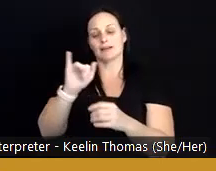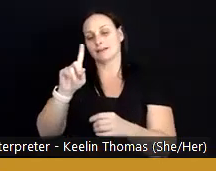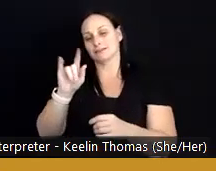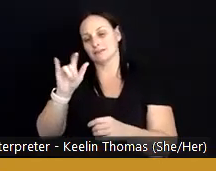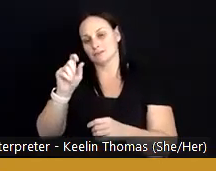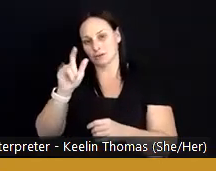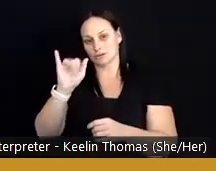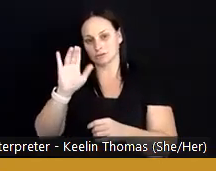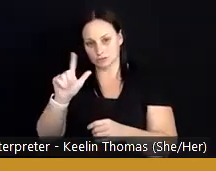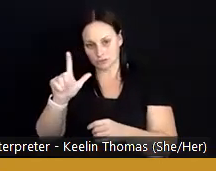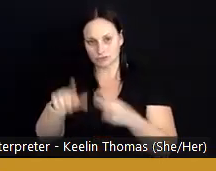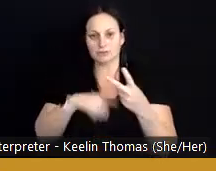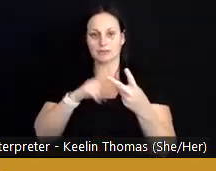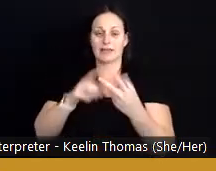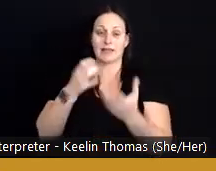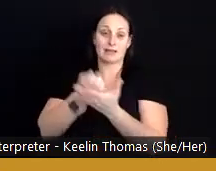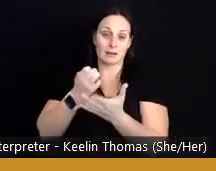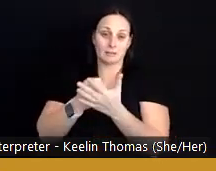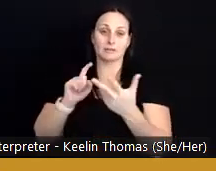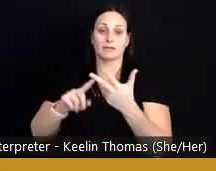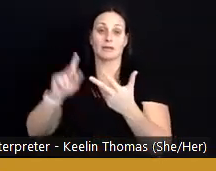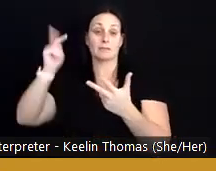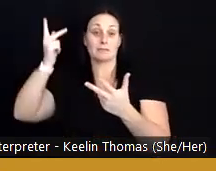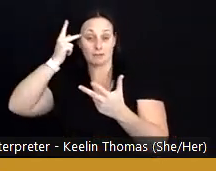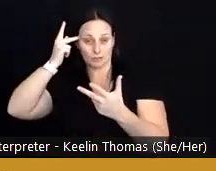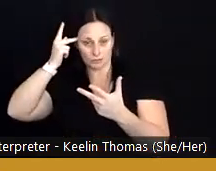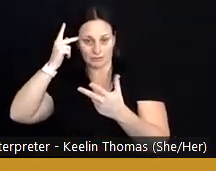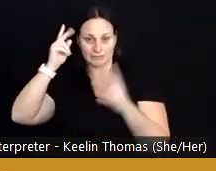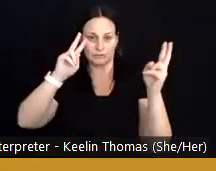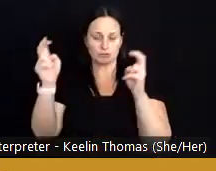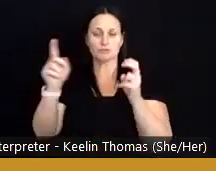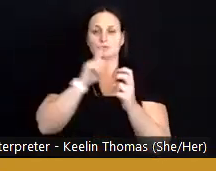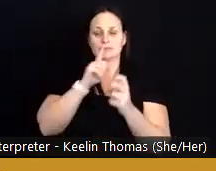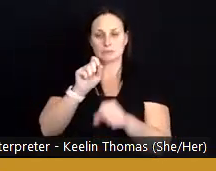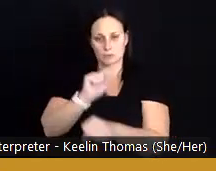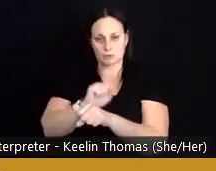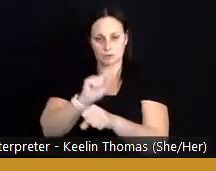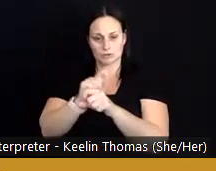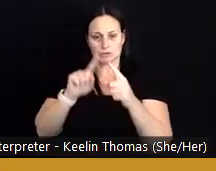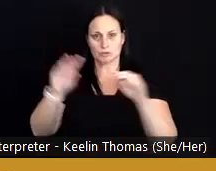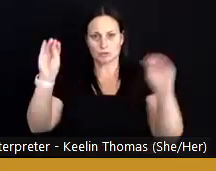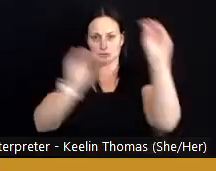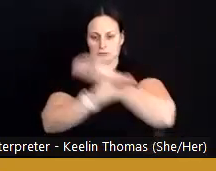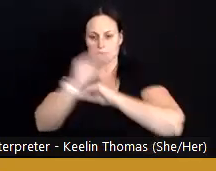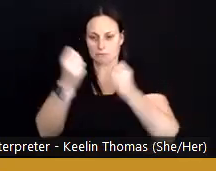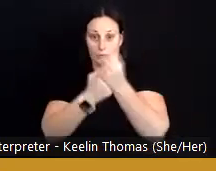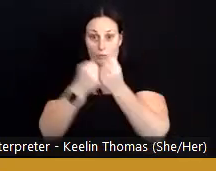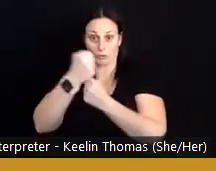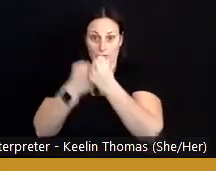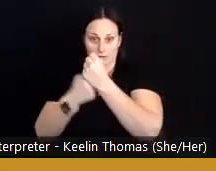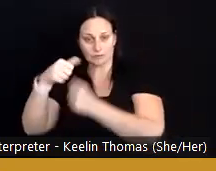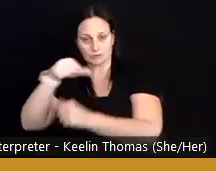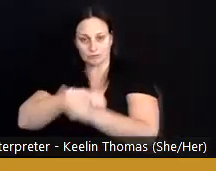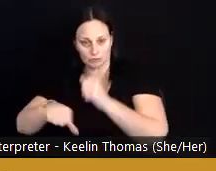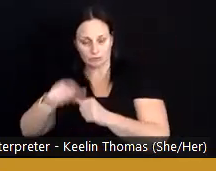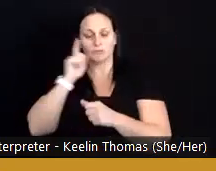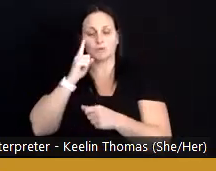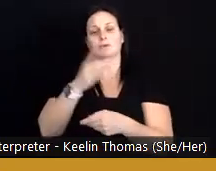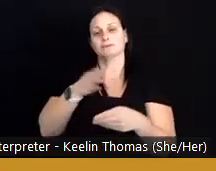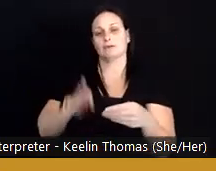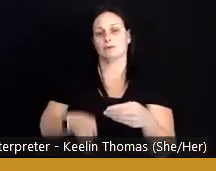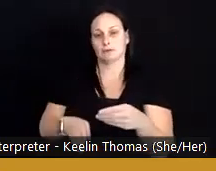the economic, and the political issues that work to reinforce each other that impact one's outcomes.